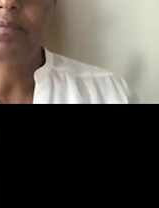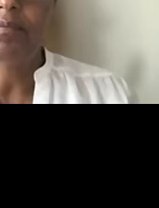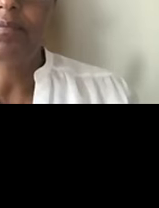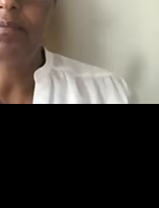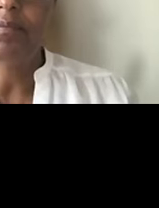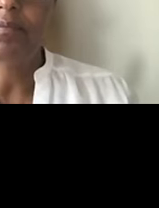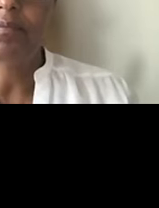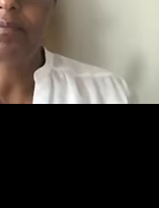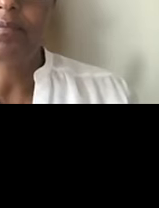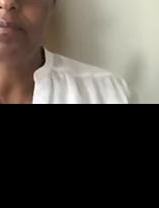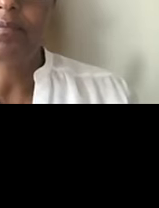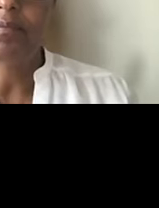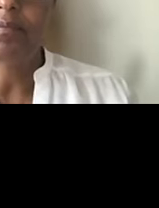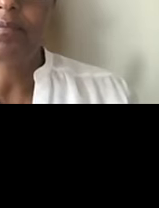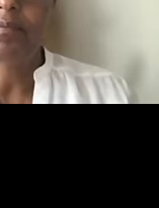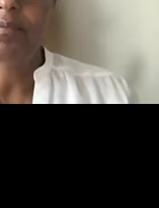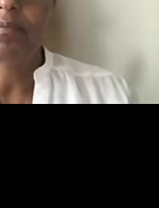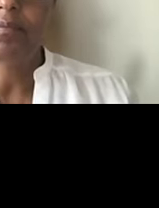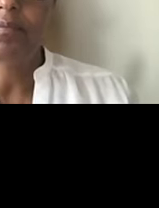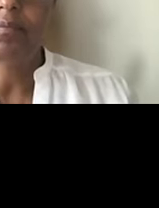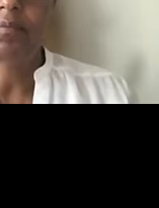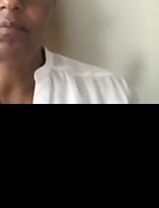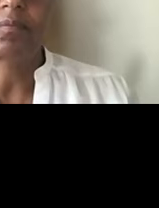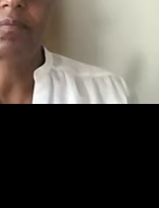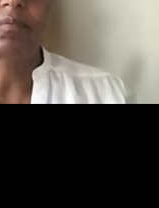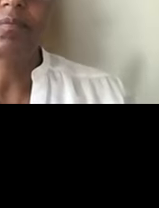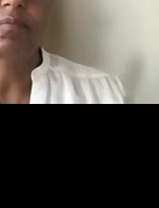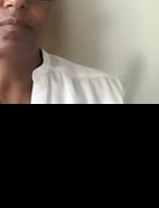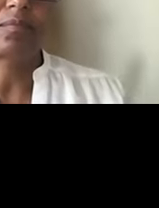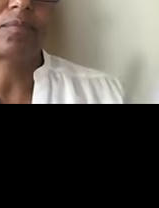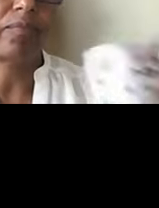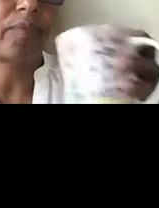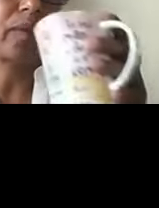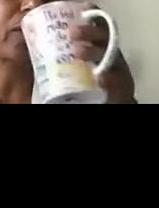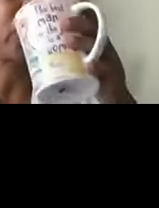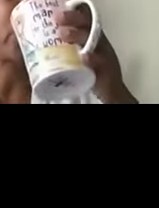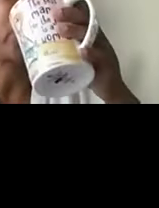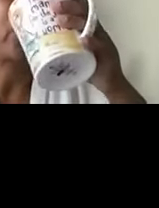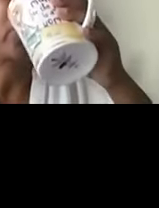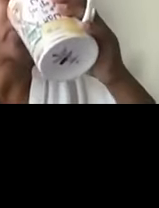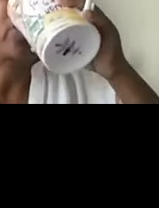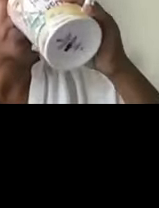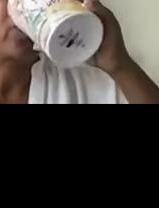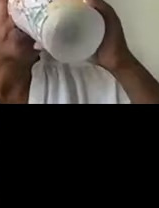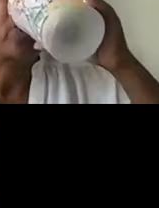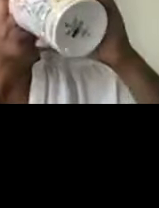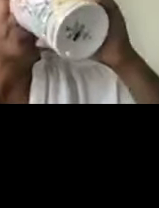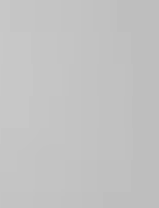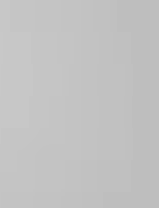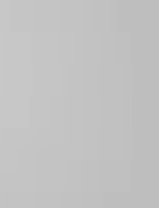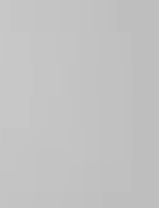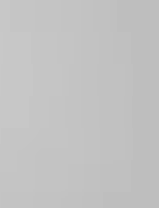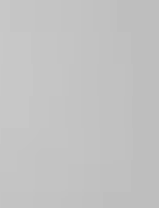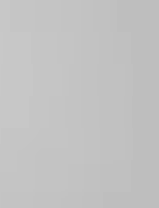Asifa, over to you. Thank you so much, Elsa. A very warm welcome to everyone. Really delighted and privileged that we are having this